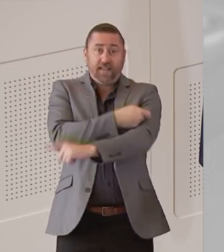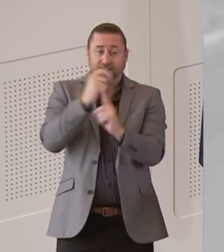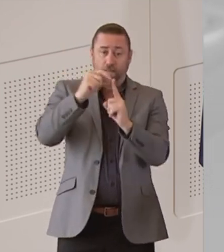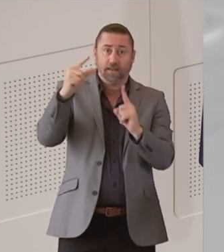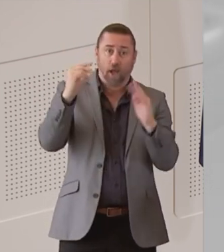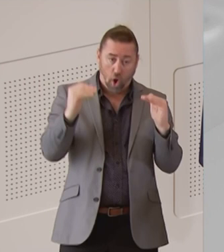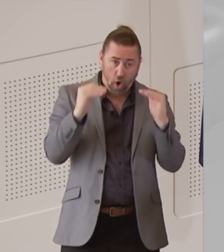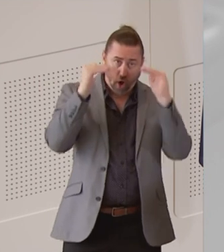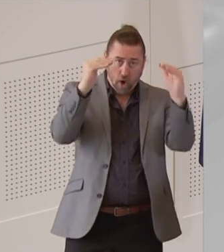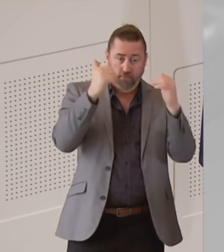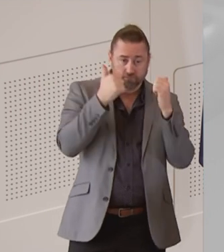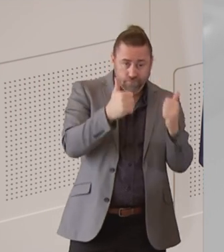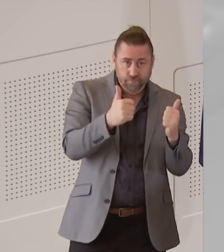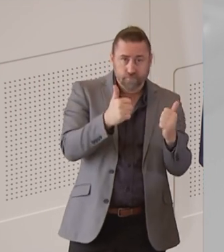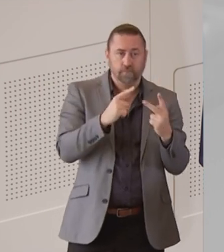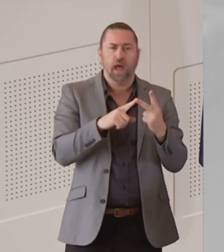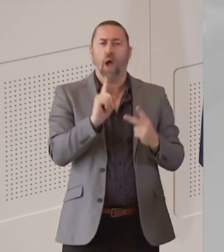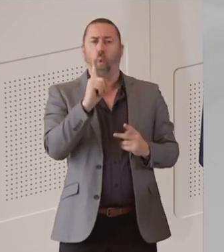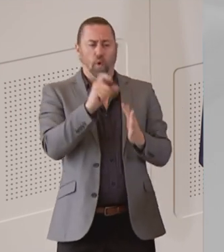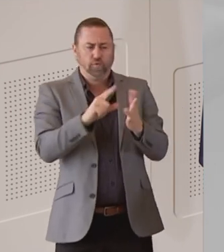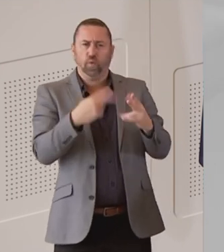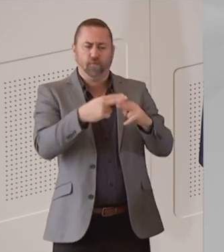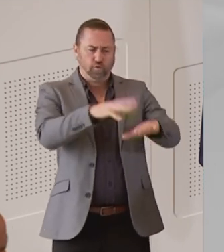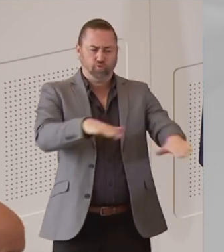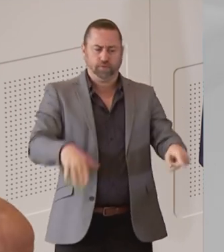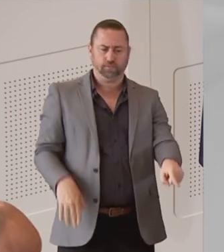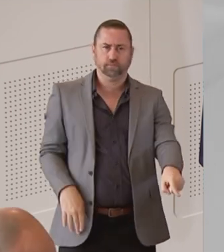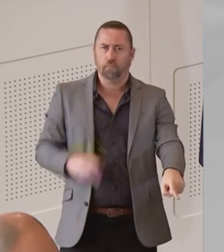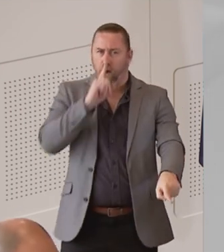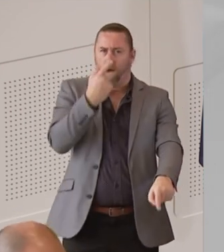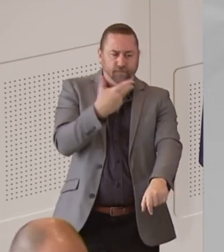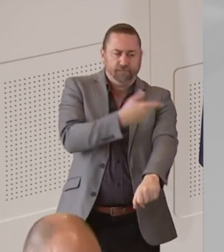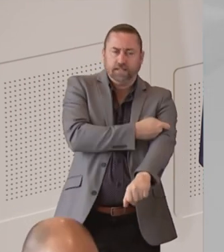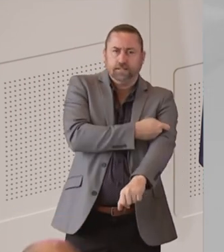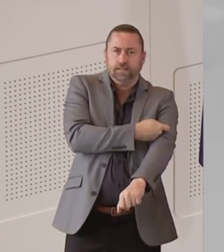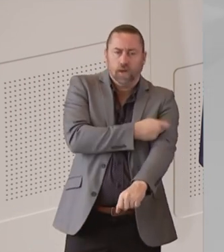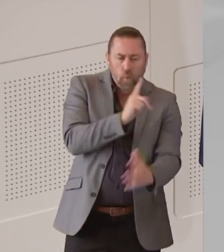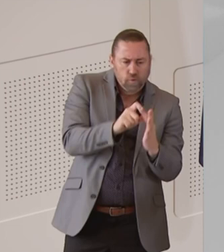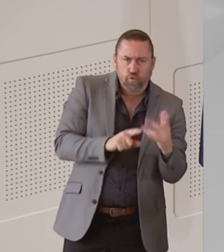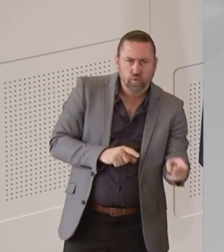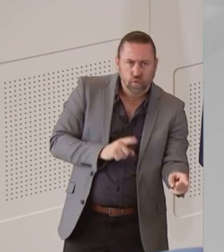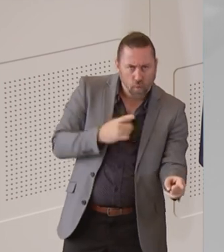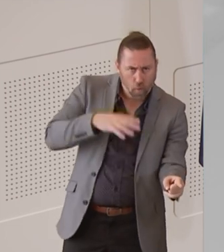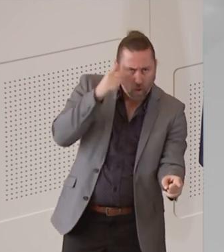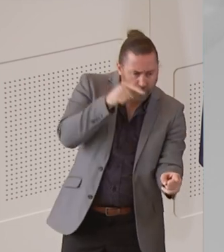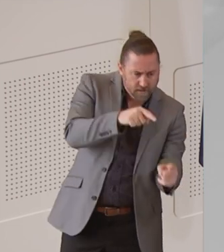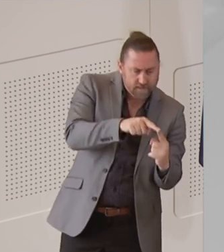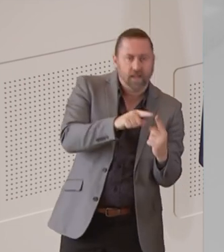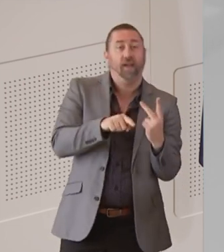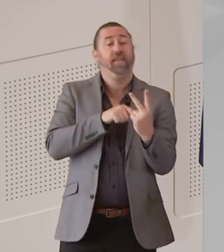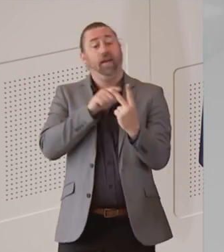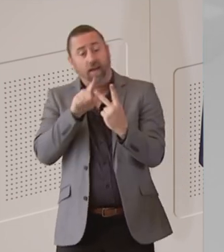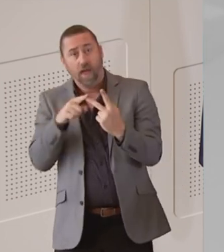plans for our children who are unvaccinated, get the plans there sorted out. And then secondly, the hospital